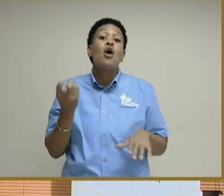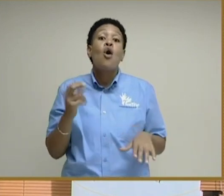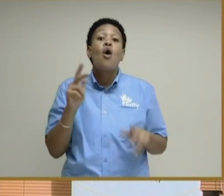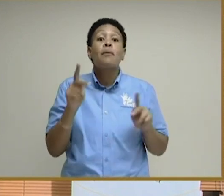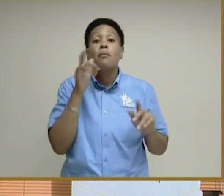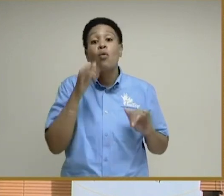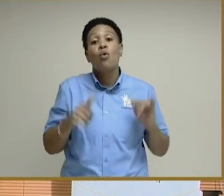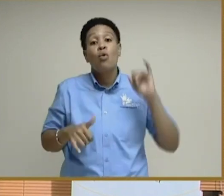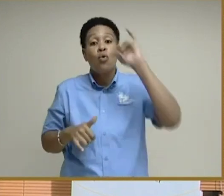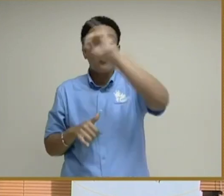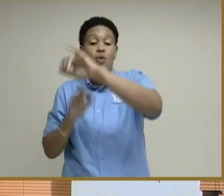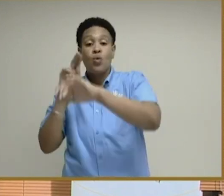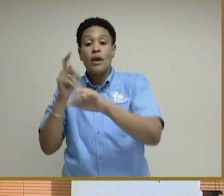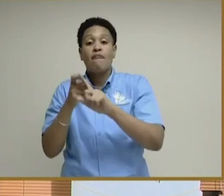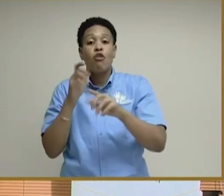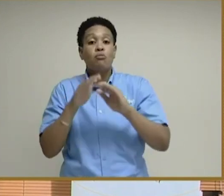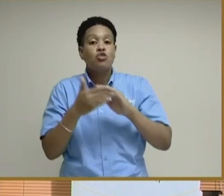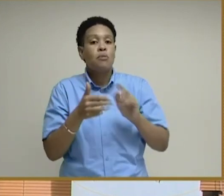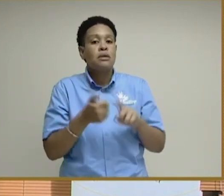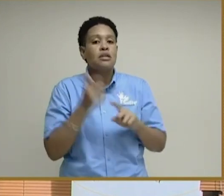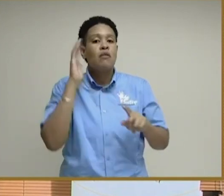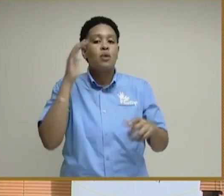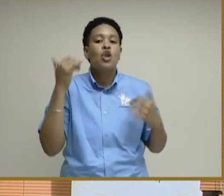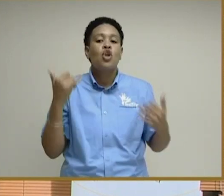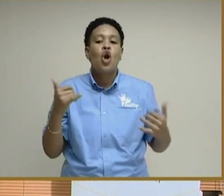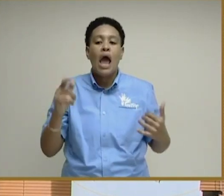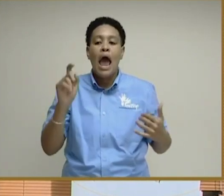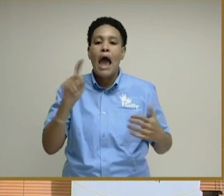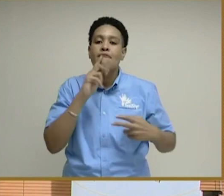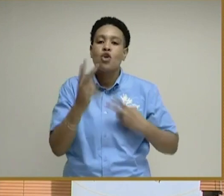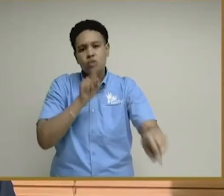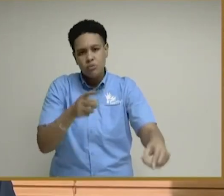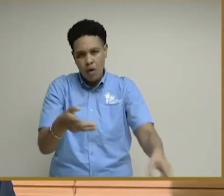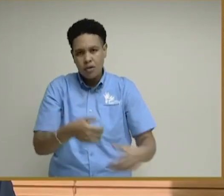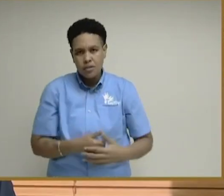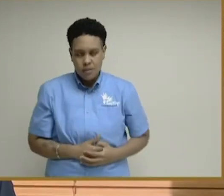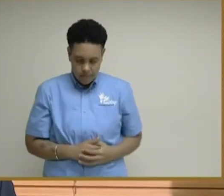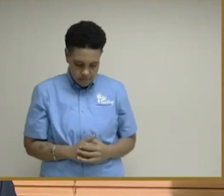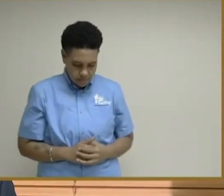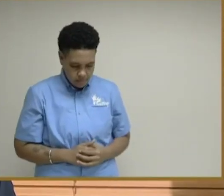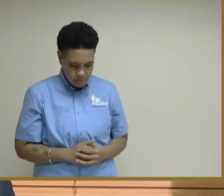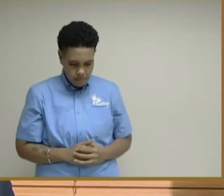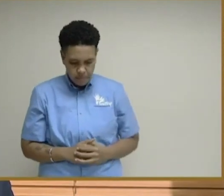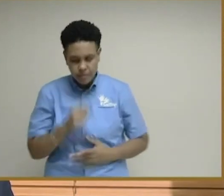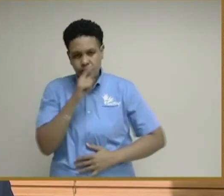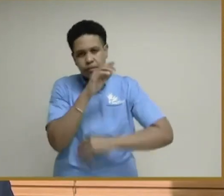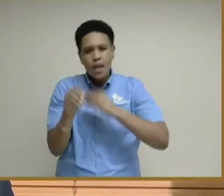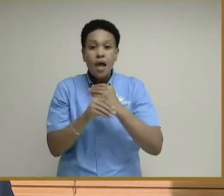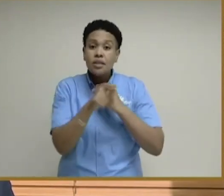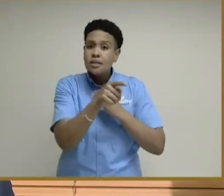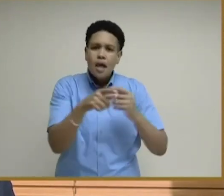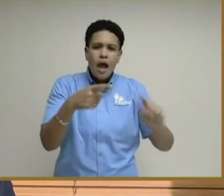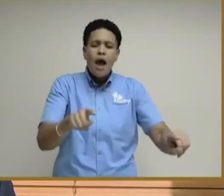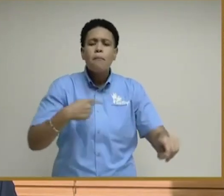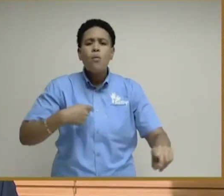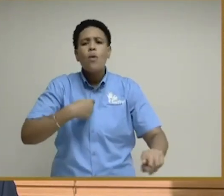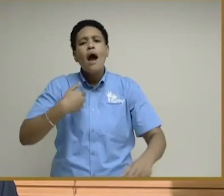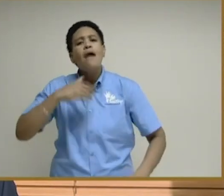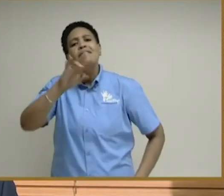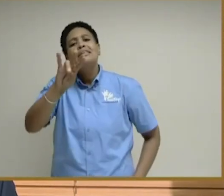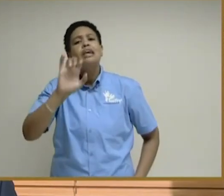creating a new post, which is that of the public health inspector. In addition to that, we have